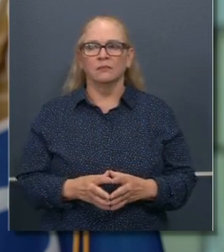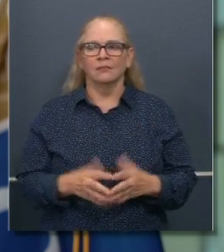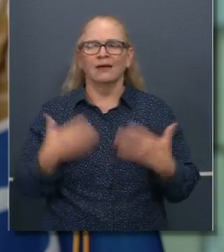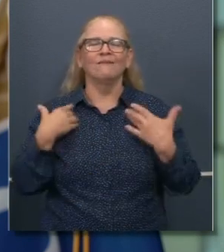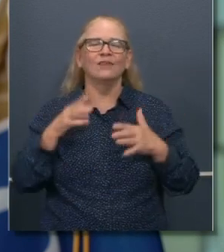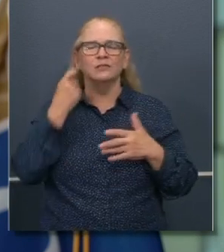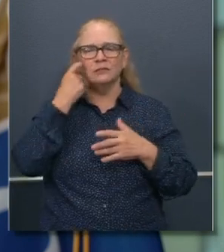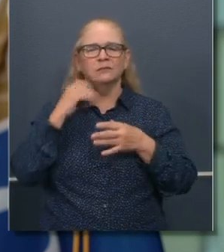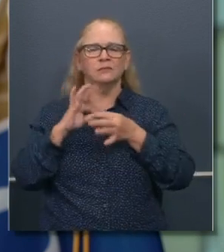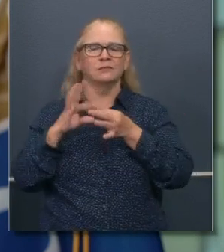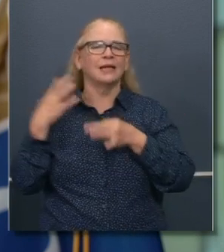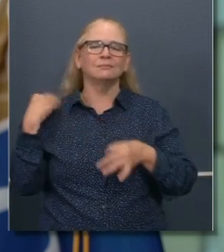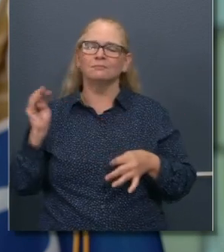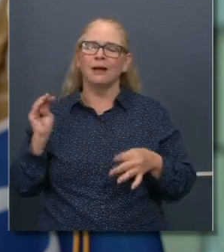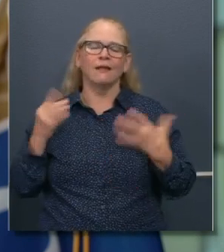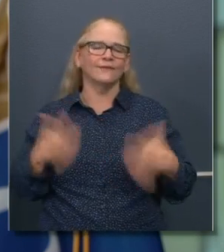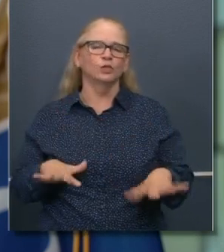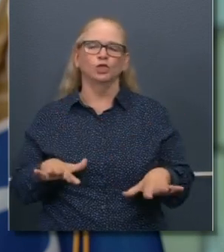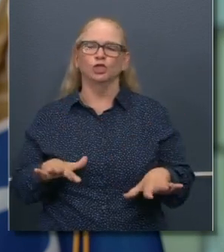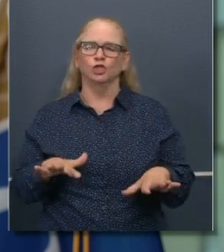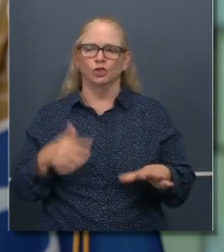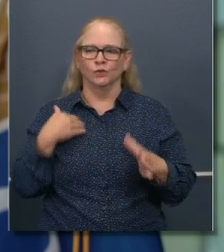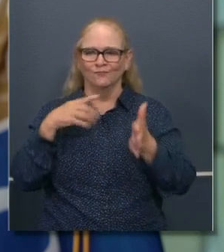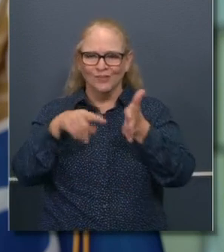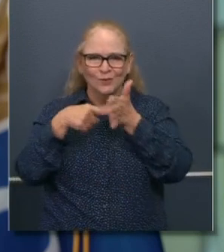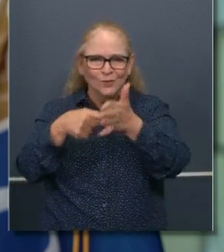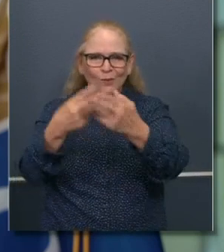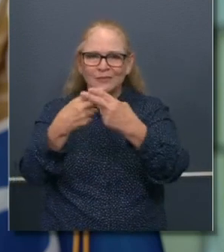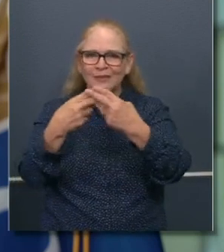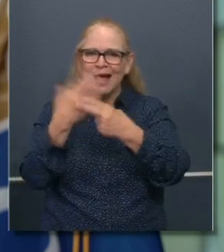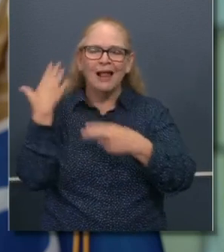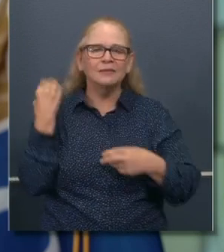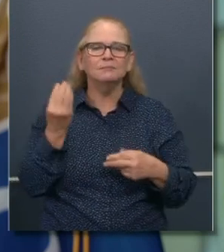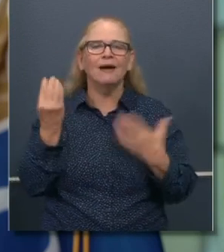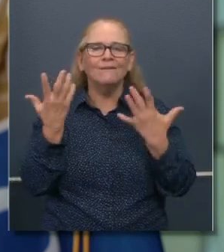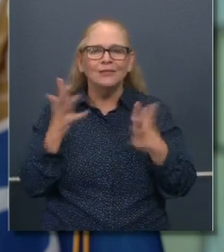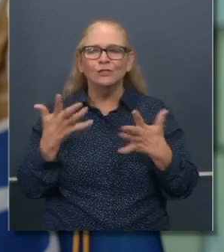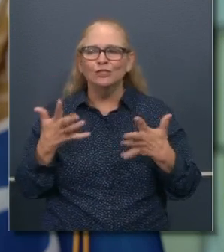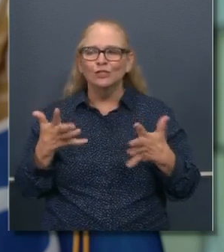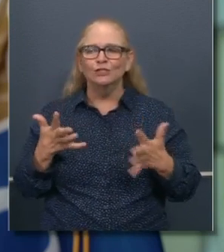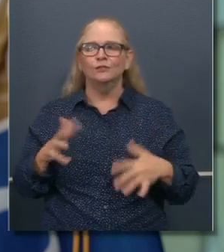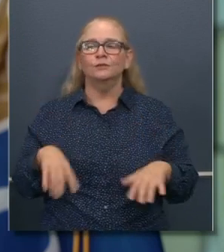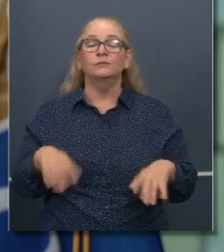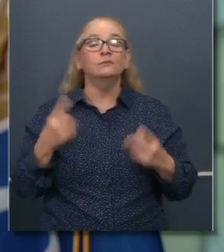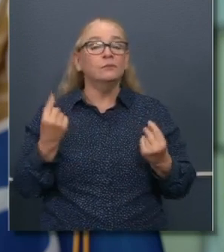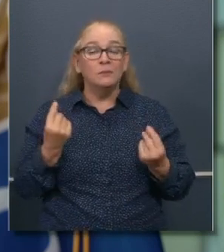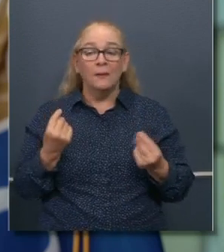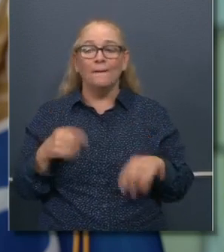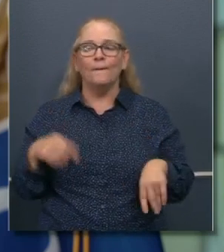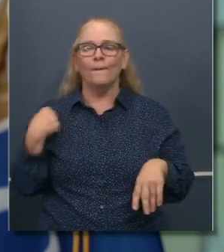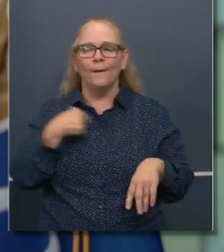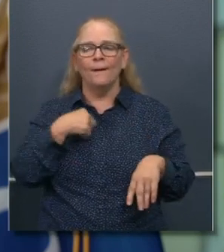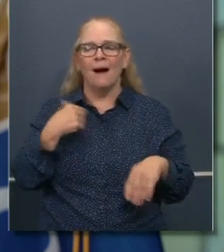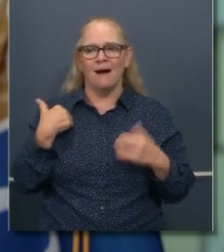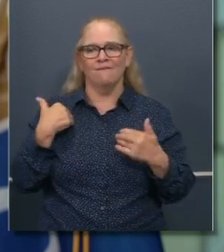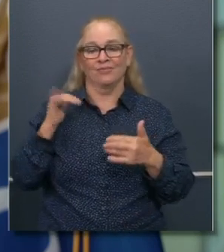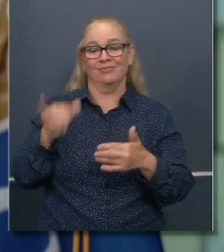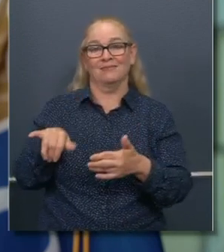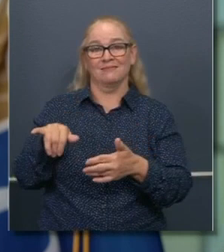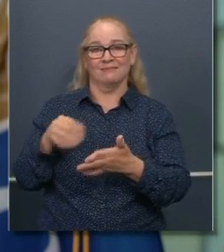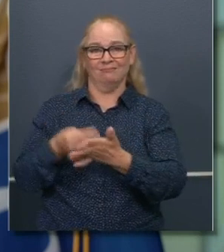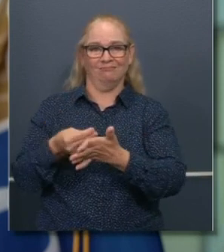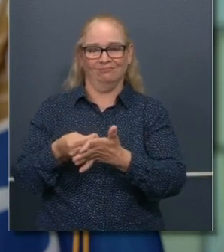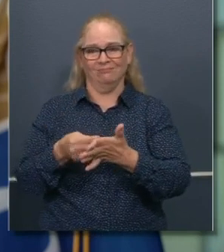slides and presentations on Monday, uh, of what it would take to draw down, uh, that $300. Uh,